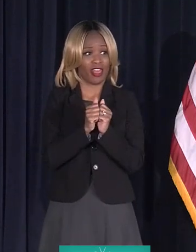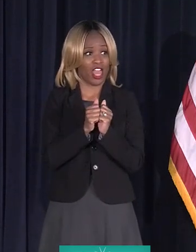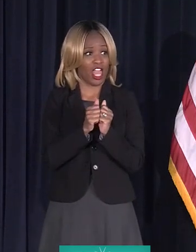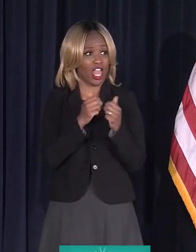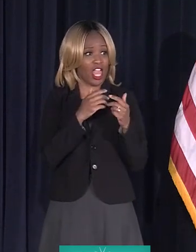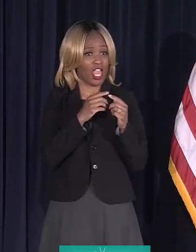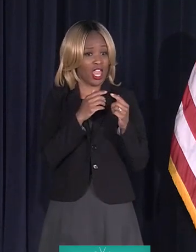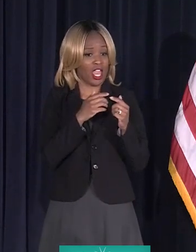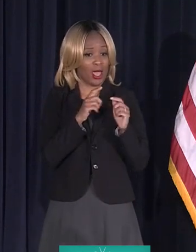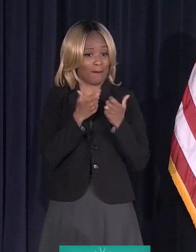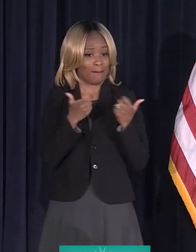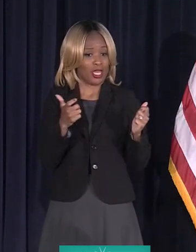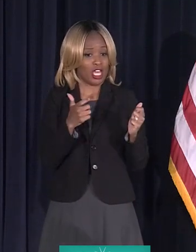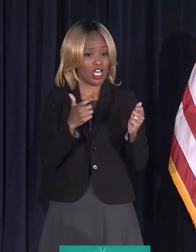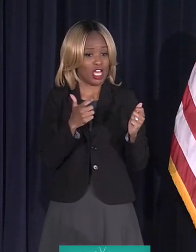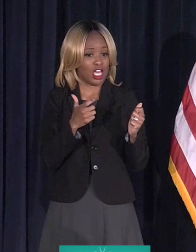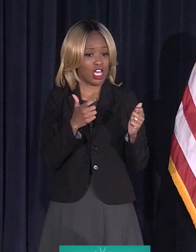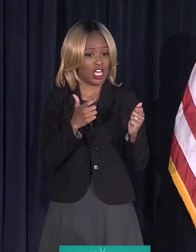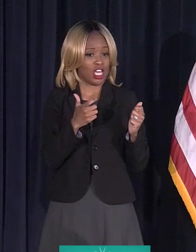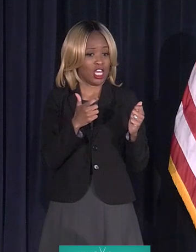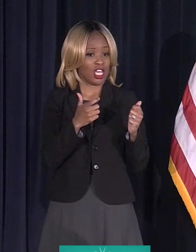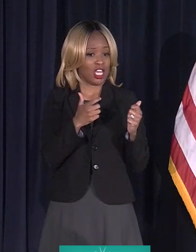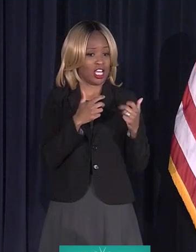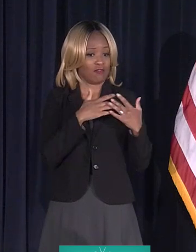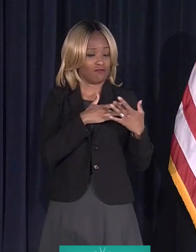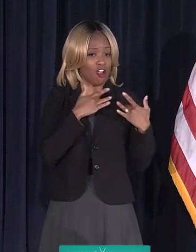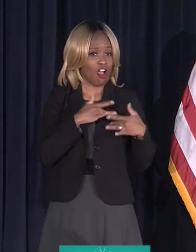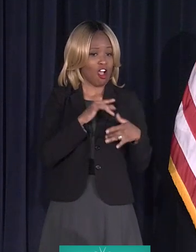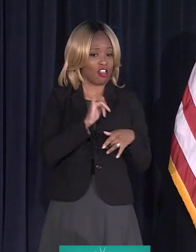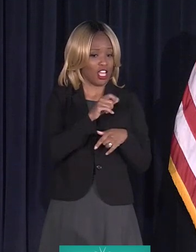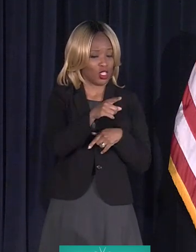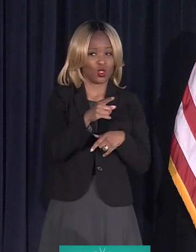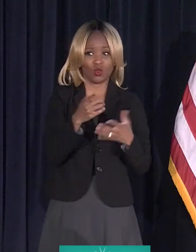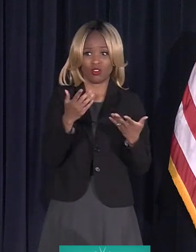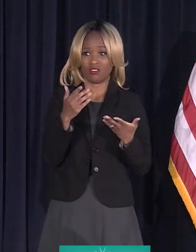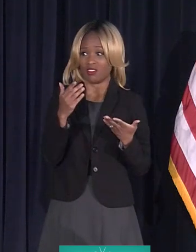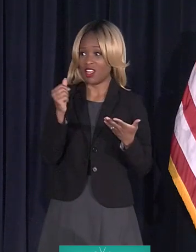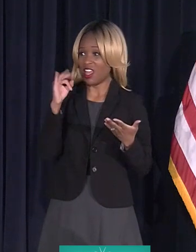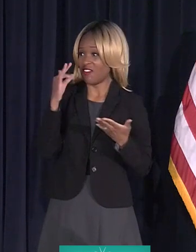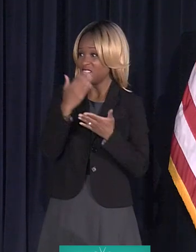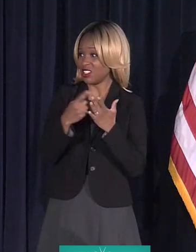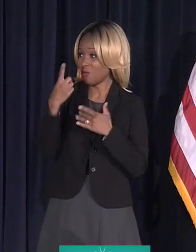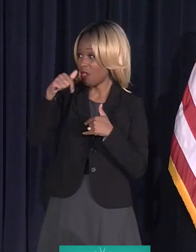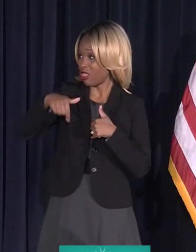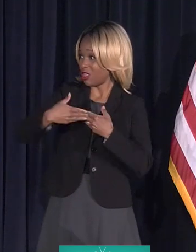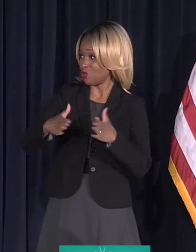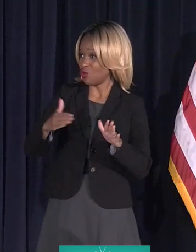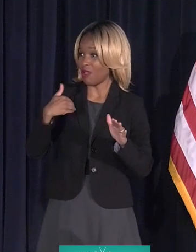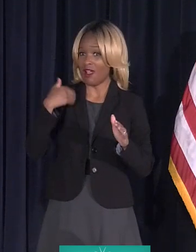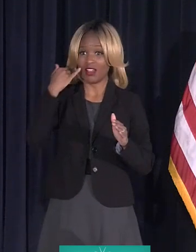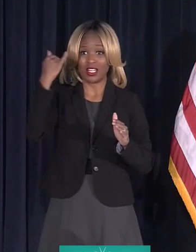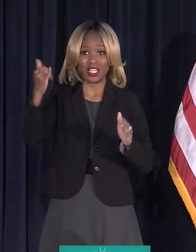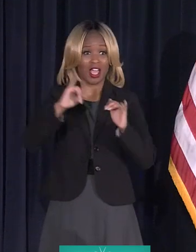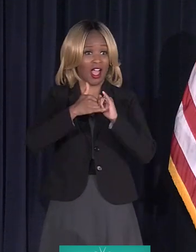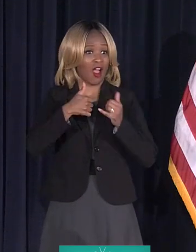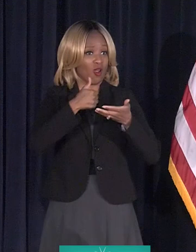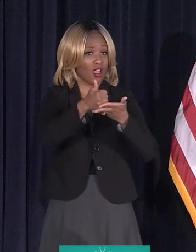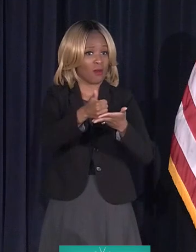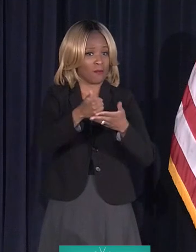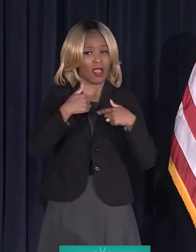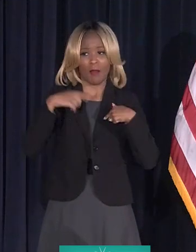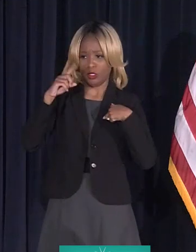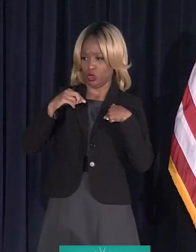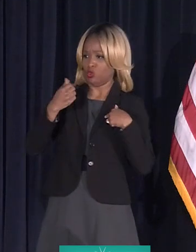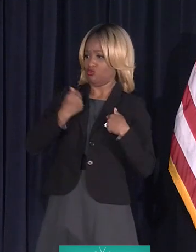way to help. Gotta be. Does somebody in this room have an idea on how to help? I'm doing this by myself.